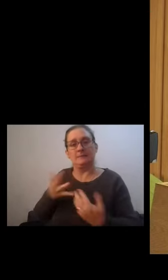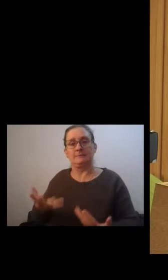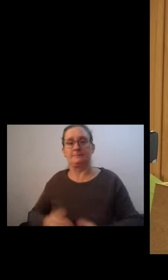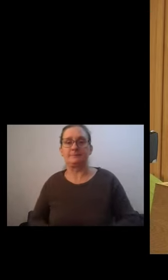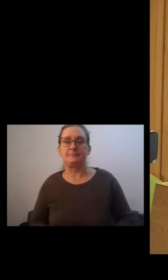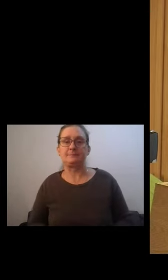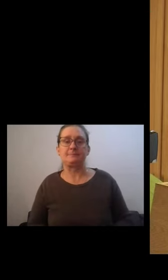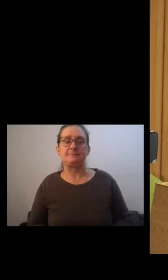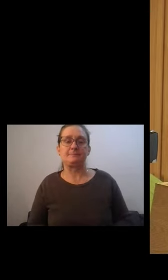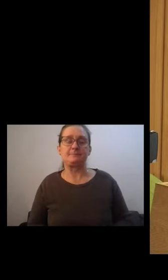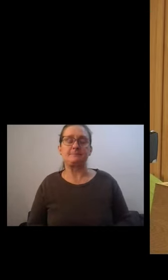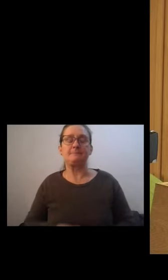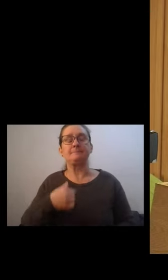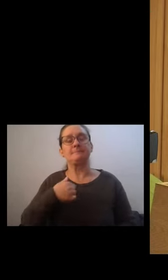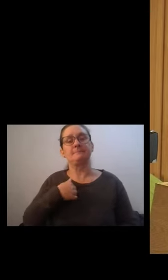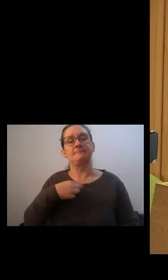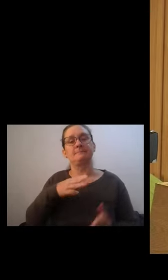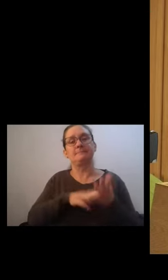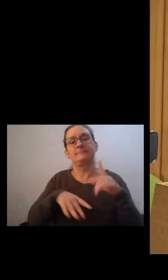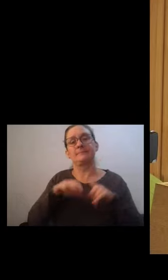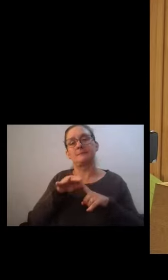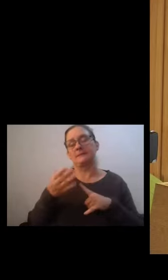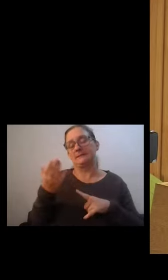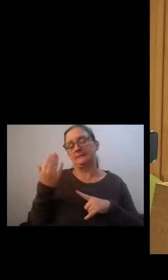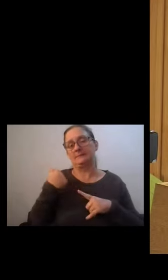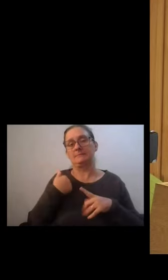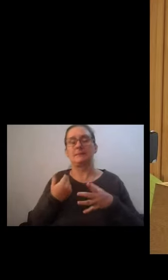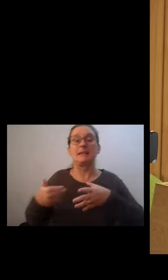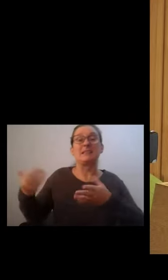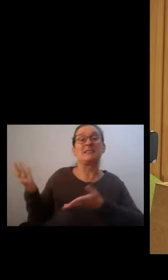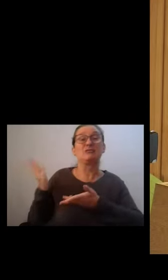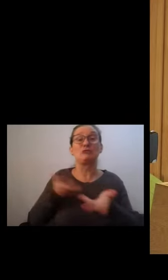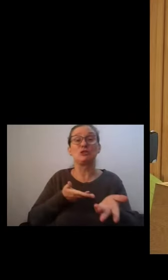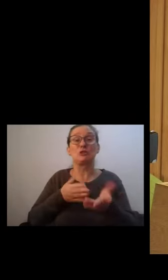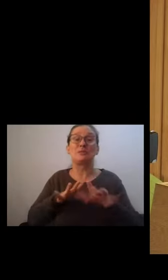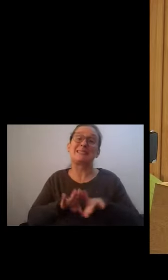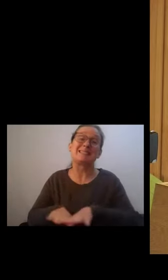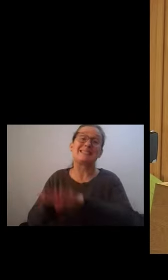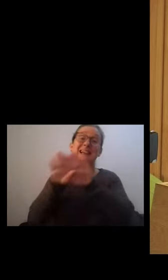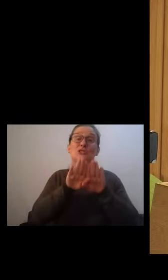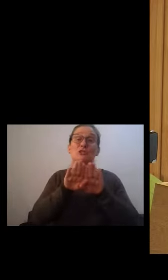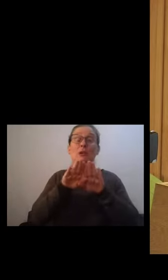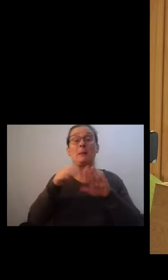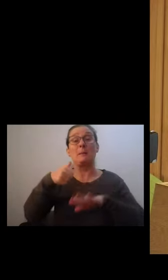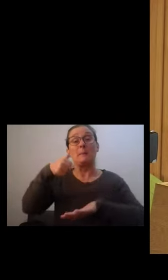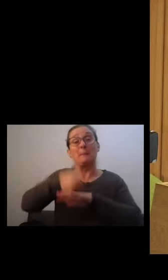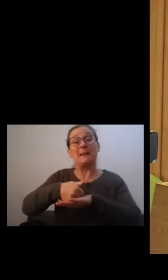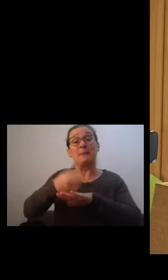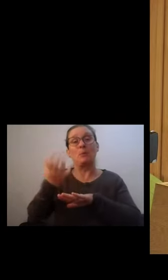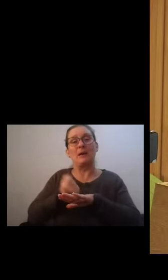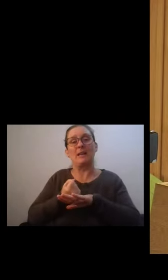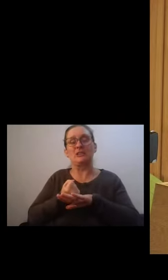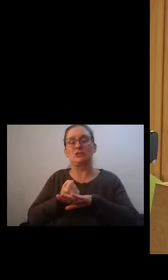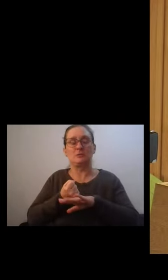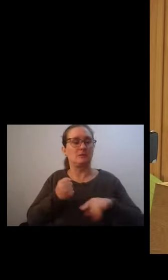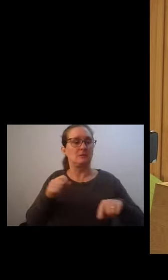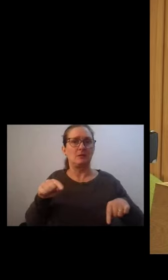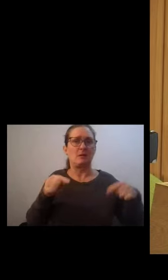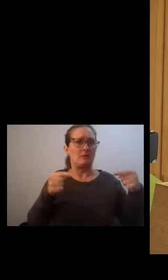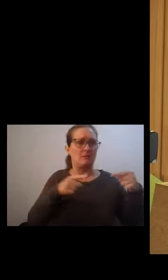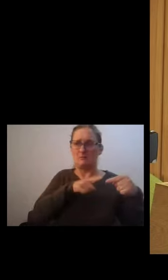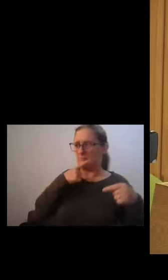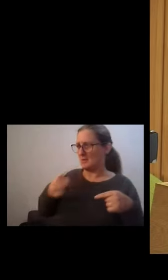the Labour government, introduced the national minimum wage. Now, our opponents said at the time that would increase unemployment,